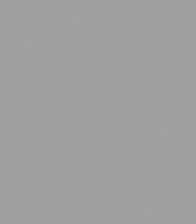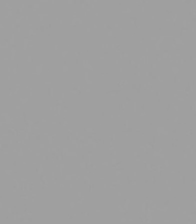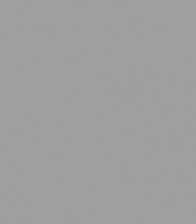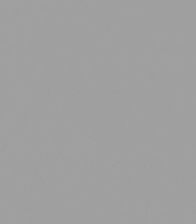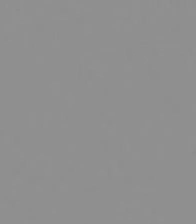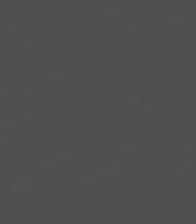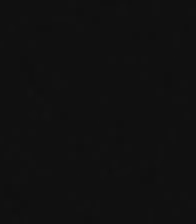you. you. You